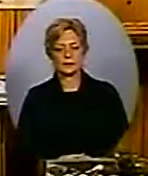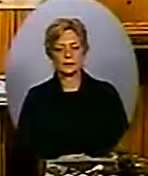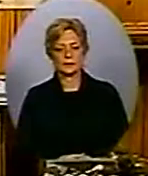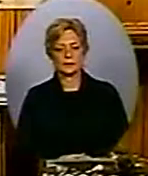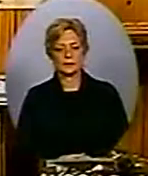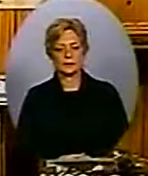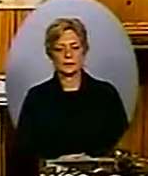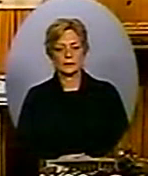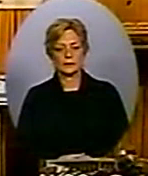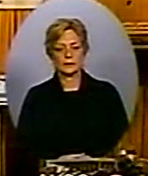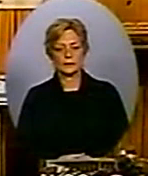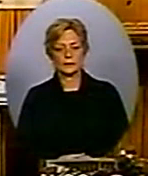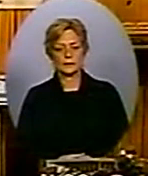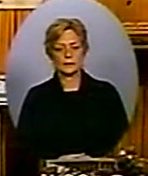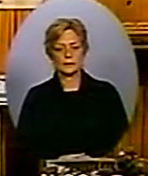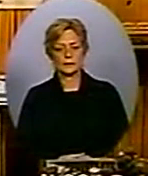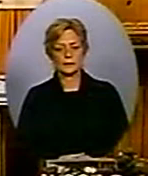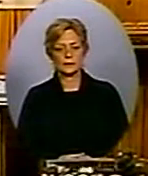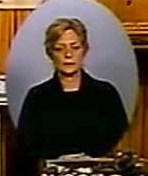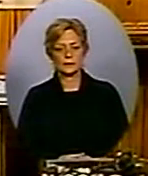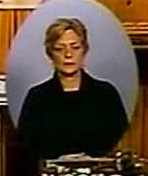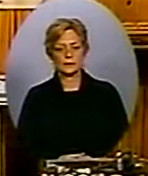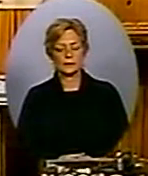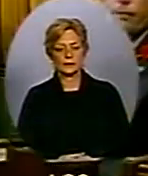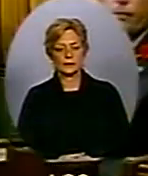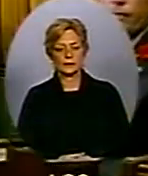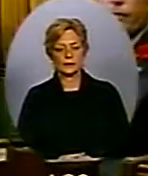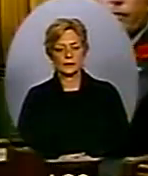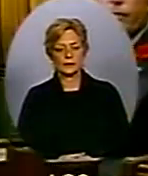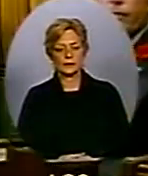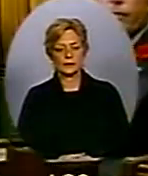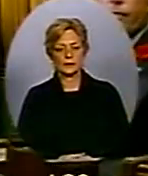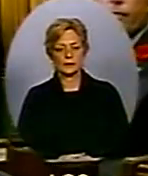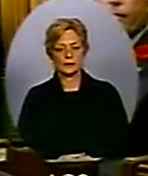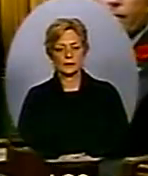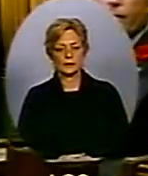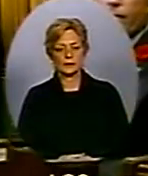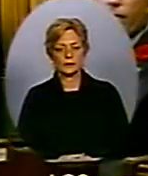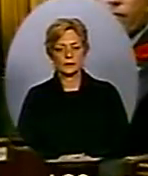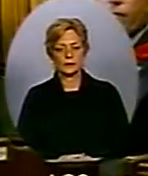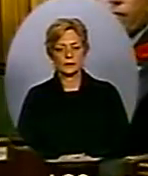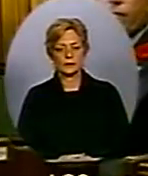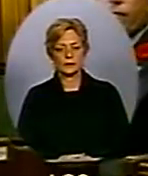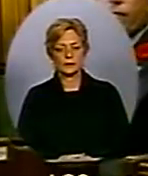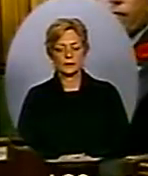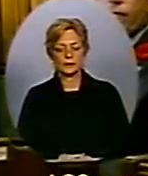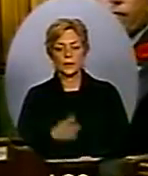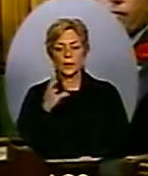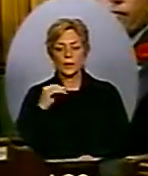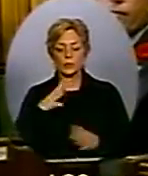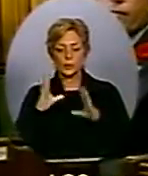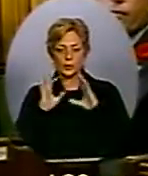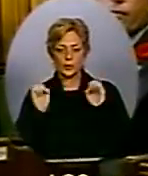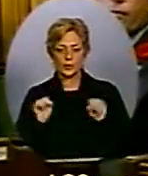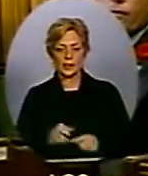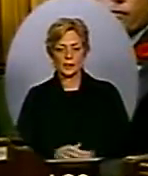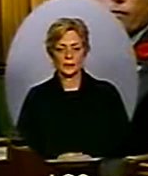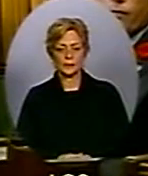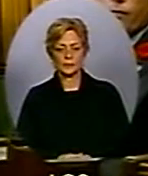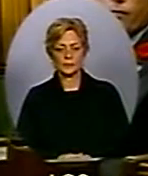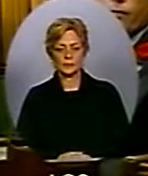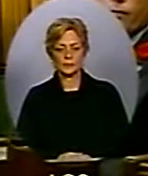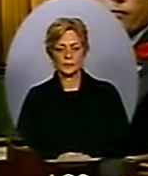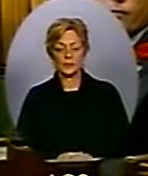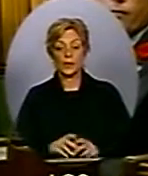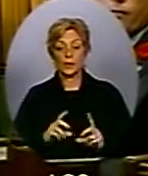The Honourable Parliamentary Secretary is the Minister of Transport. Mr. Speaker, the Honourable Member has served